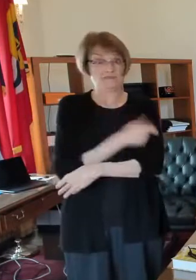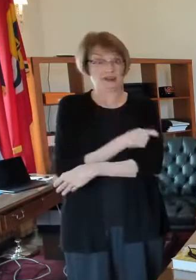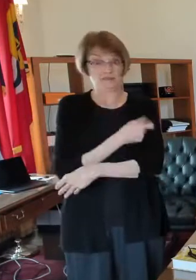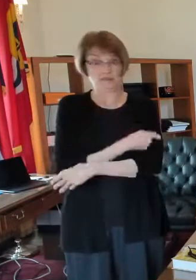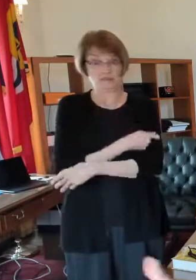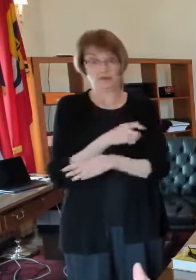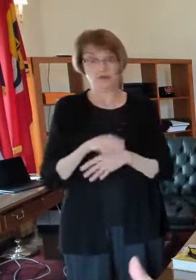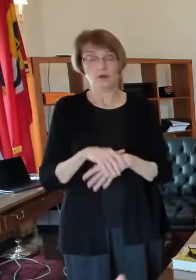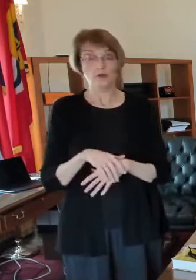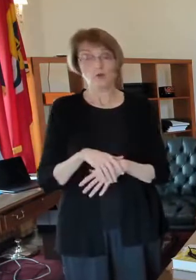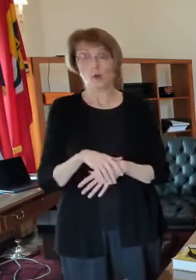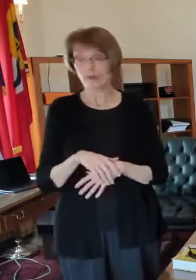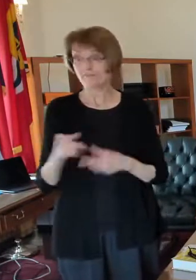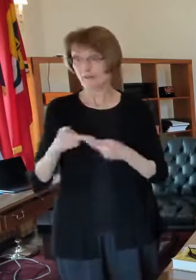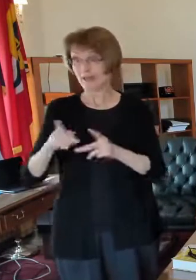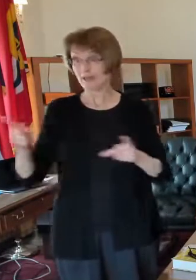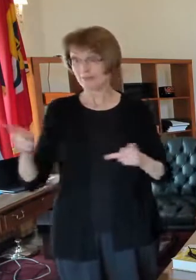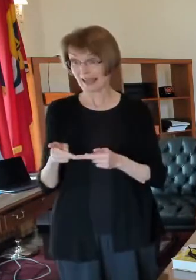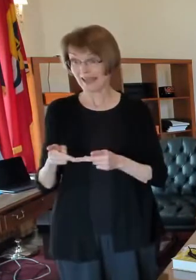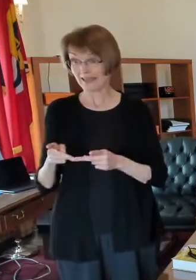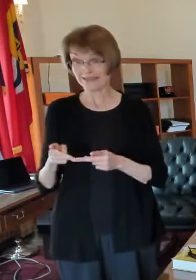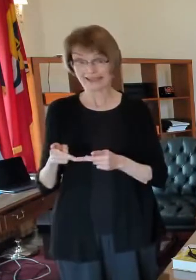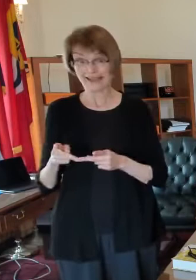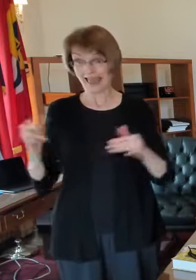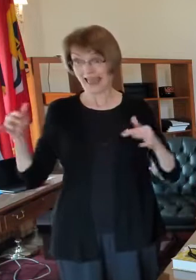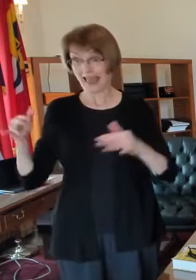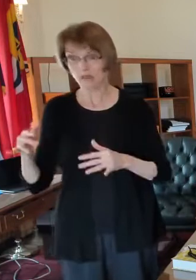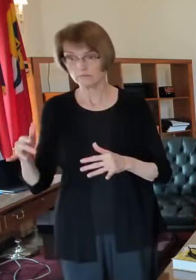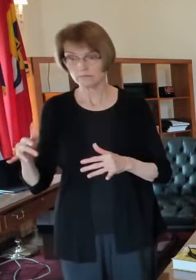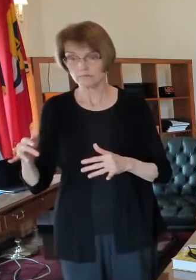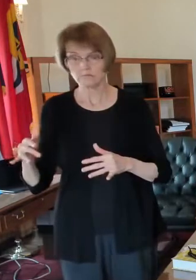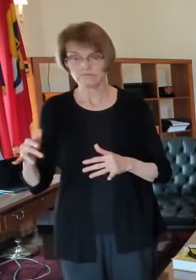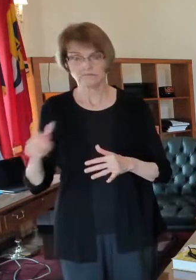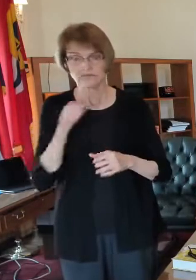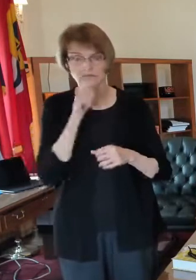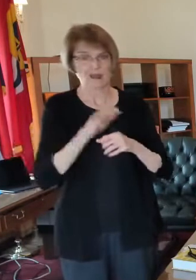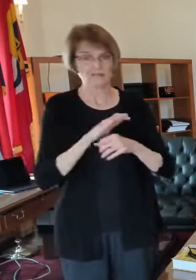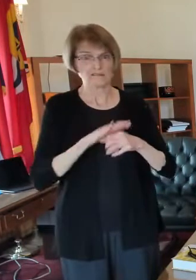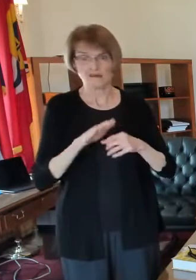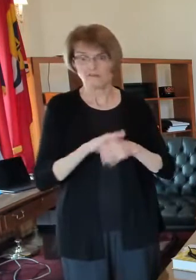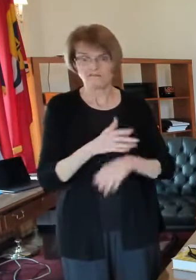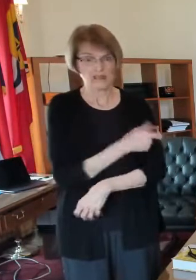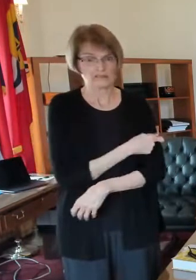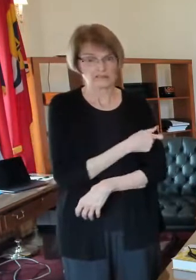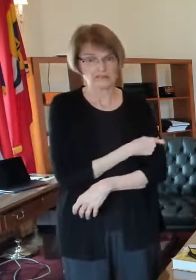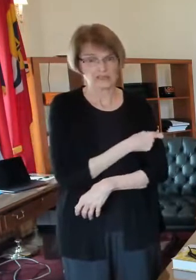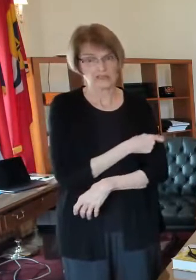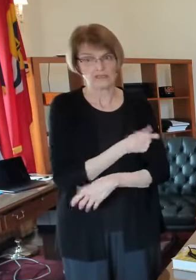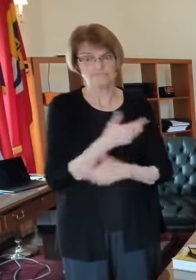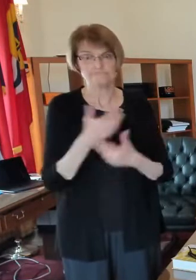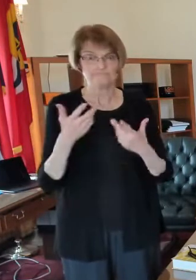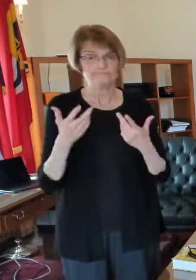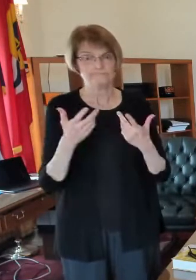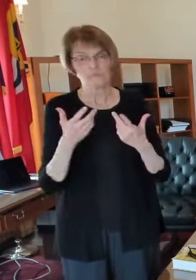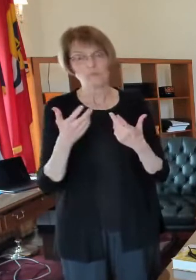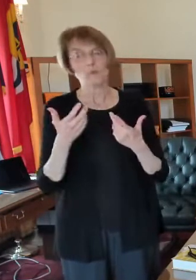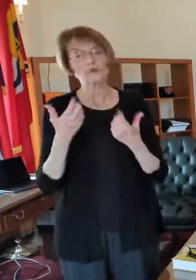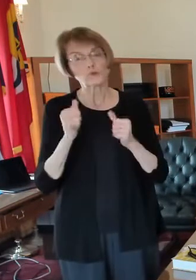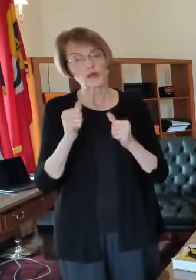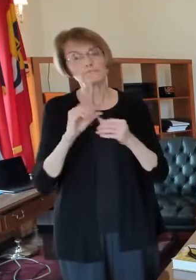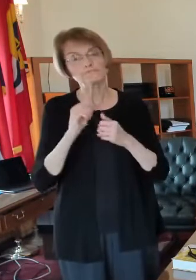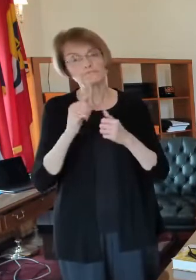because we have it in a bigger place doesn't mean we're going to have any more shots so uh we're trying to make it as convenient for folks as possible